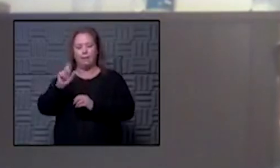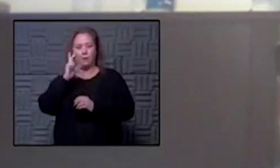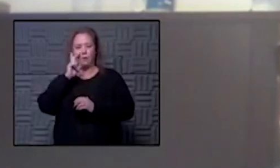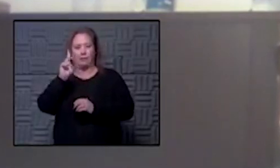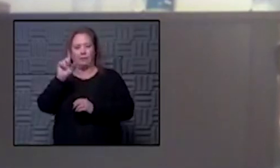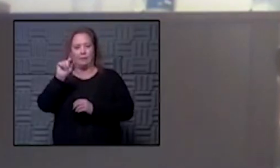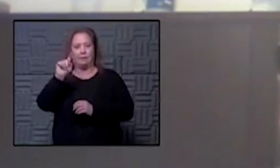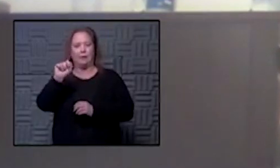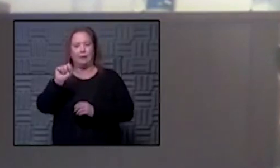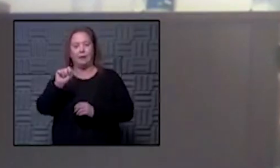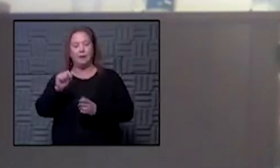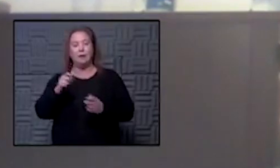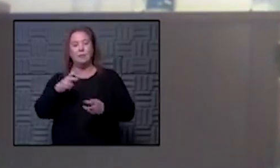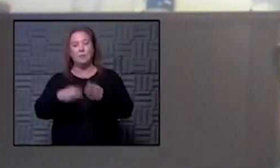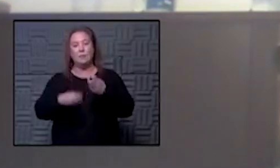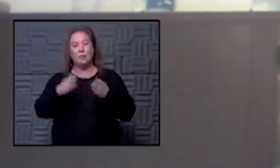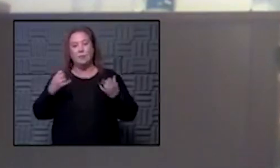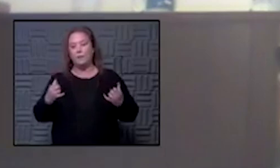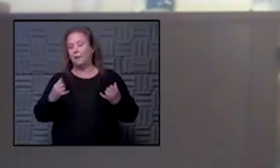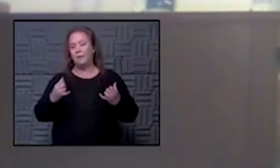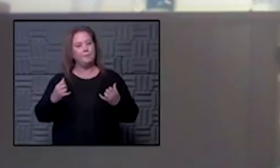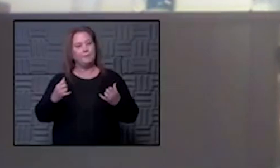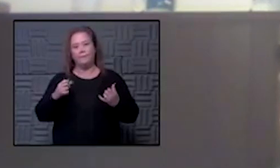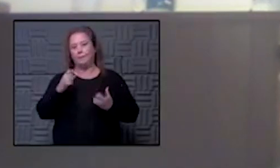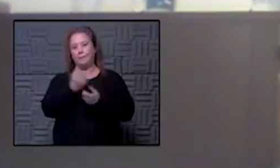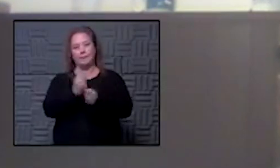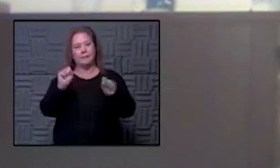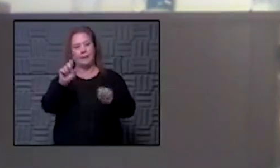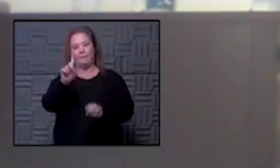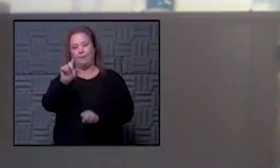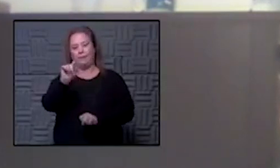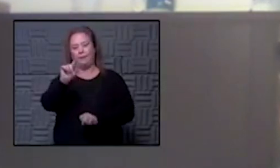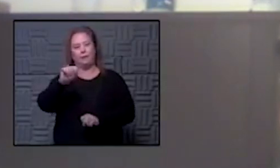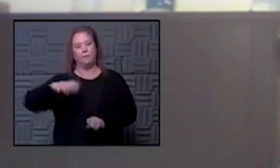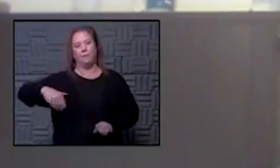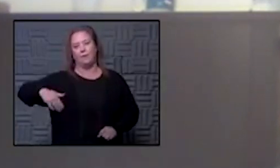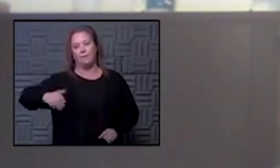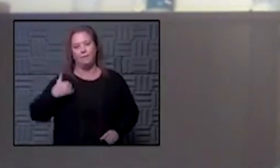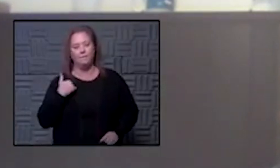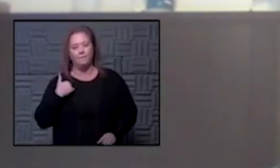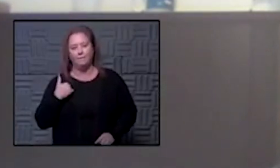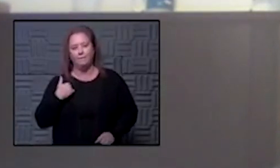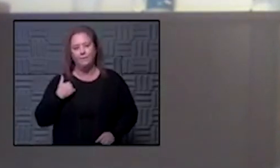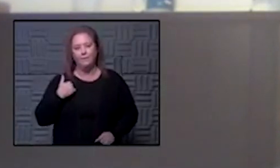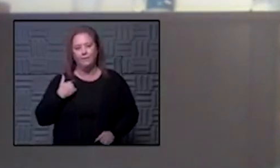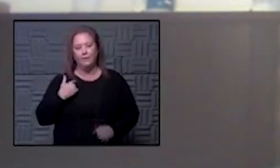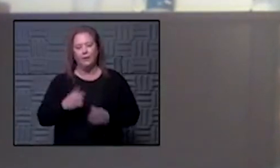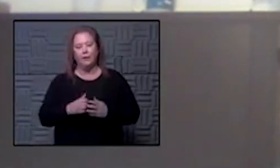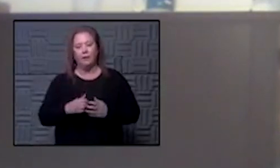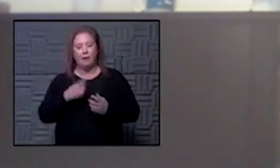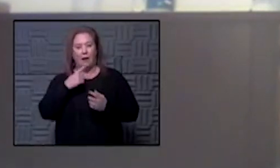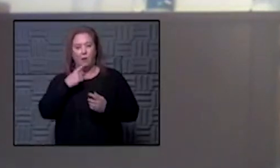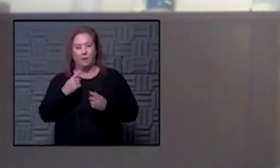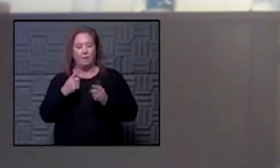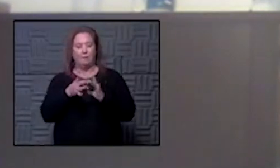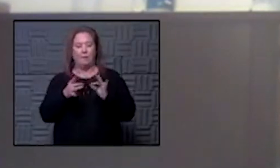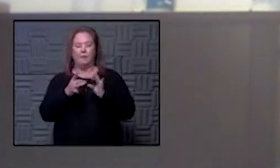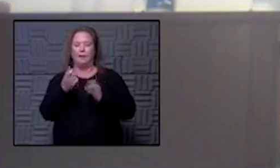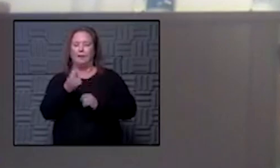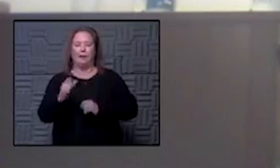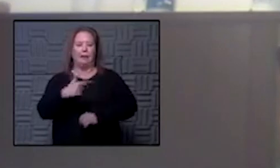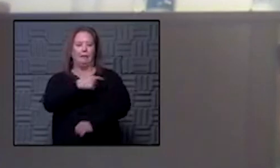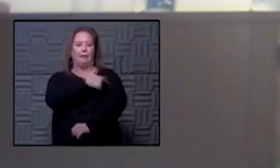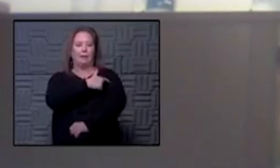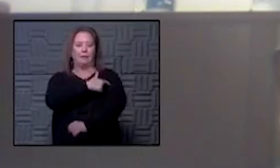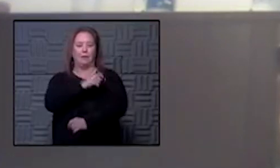part of the problem right now is that we don't have that safety data in front of us for people to look at but what i would tell anybody about any vaccine is